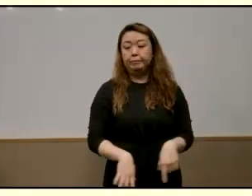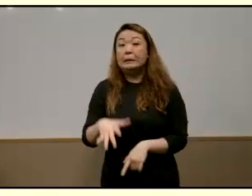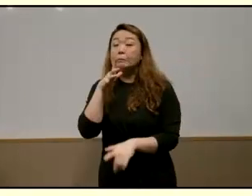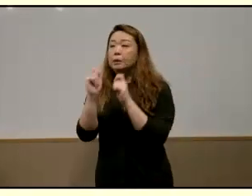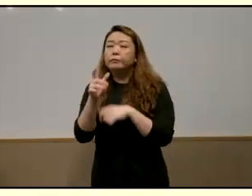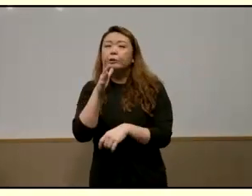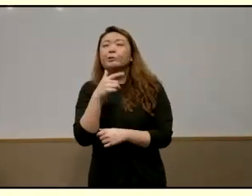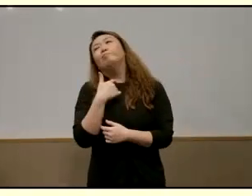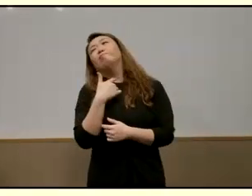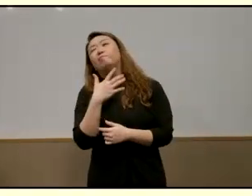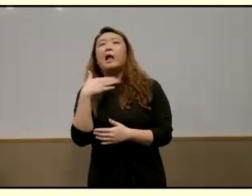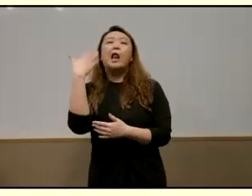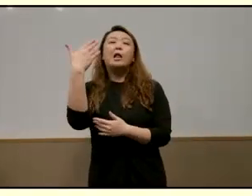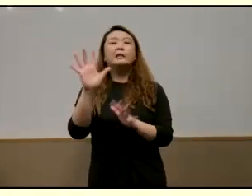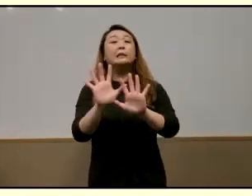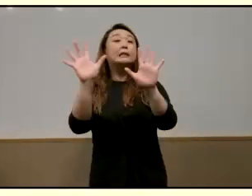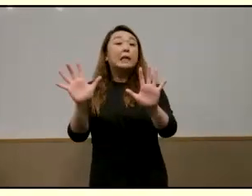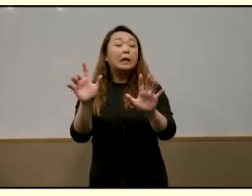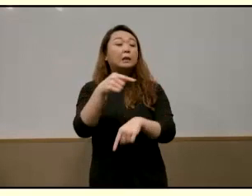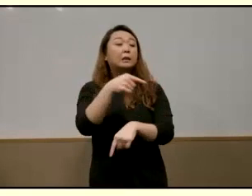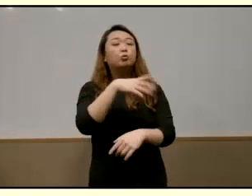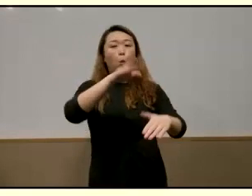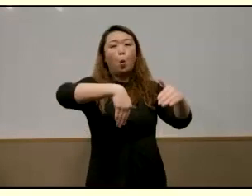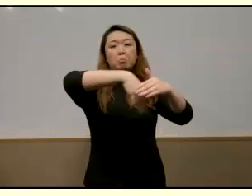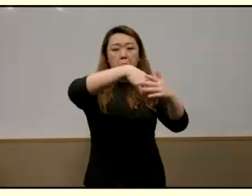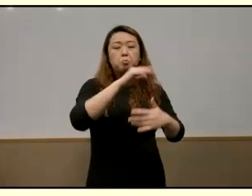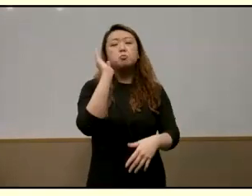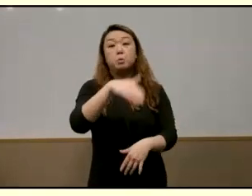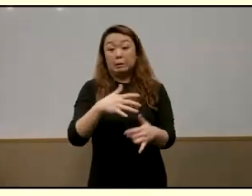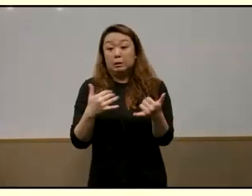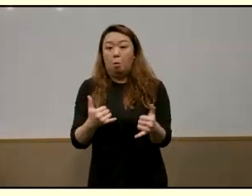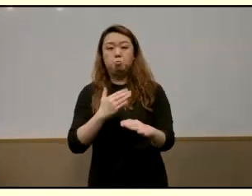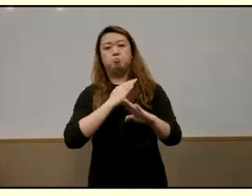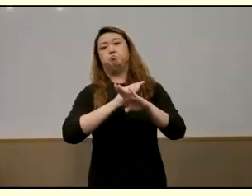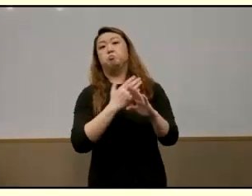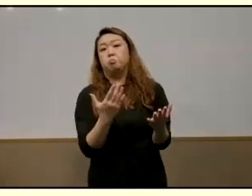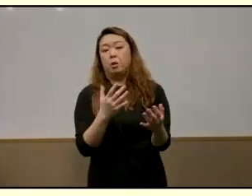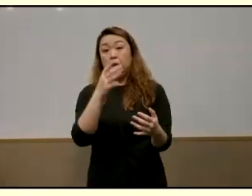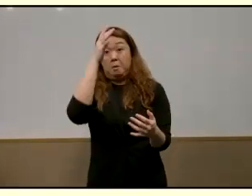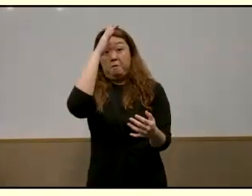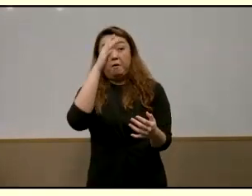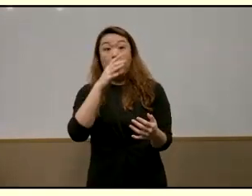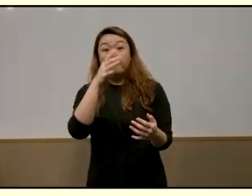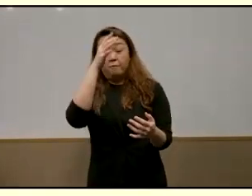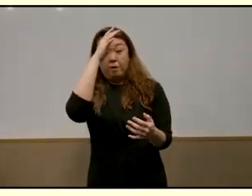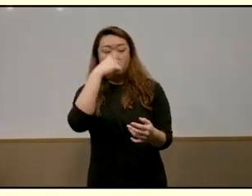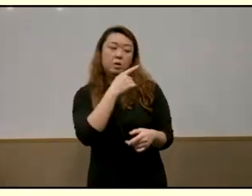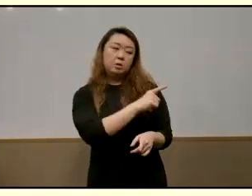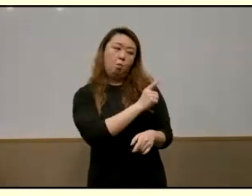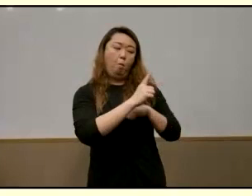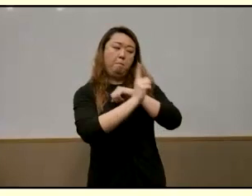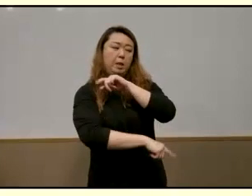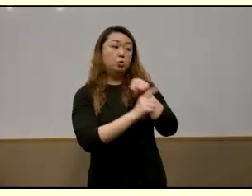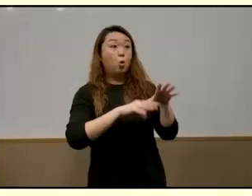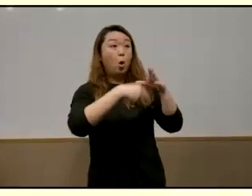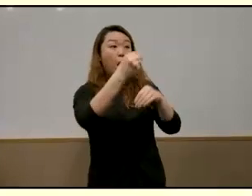sanjay will play soccer with the church people now cancelled already my husband said don't go punishment for you few months you don't go according to